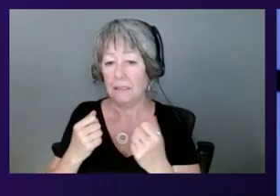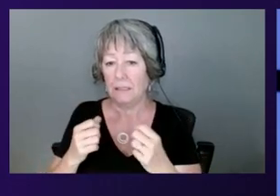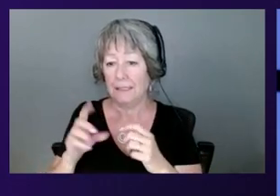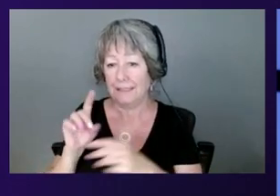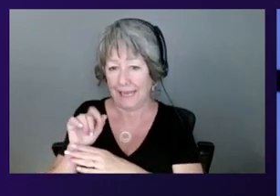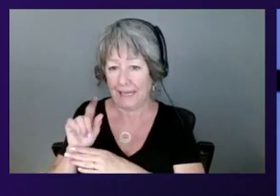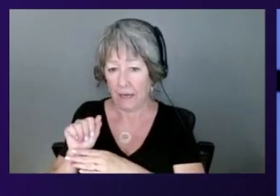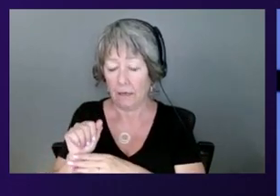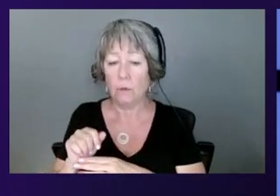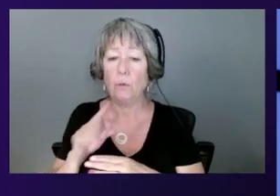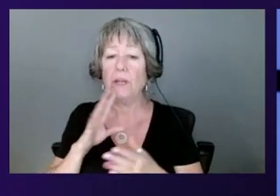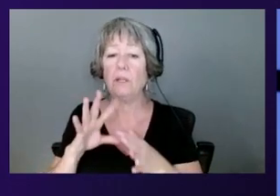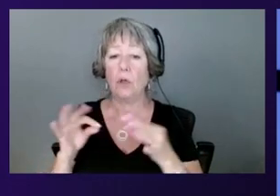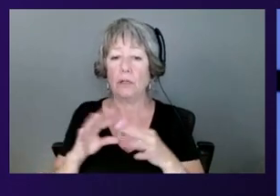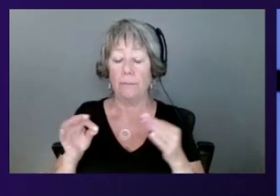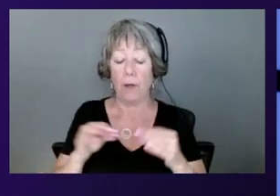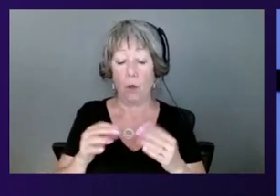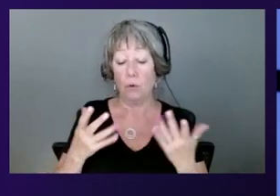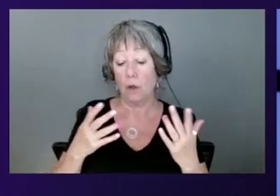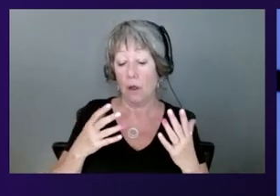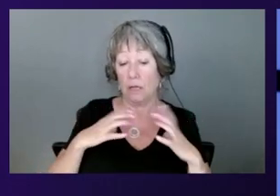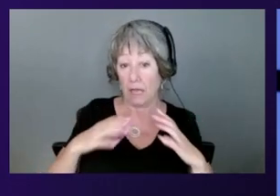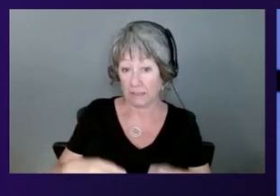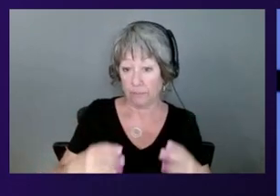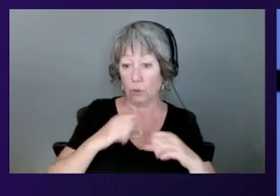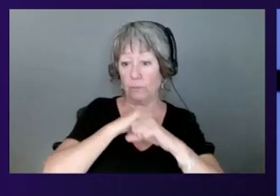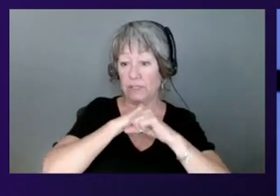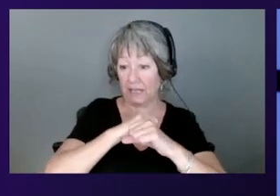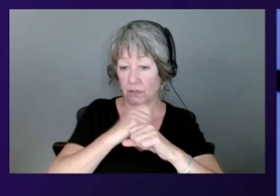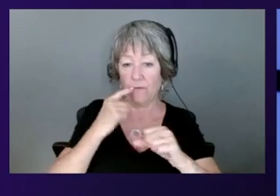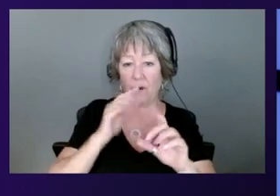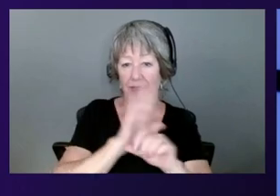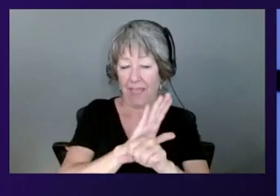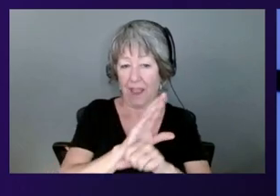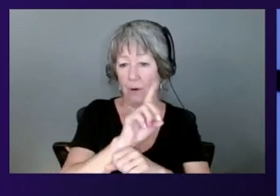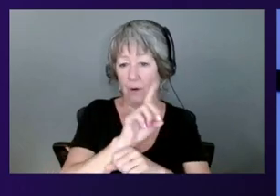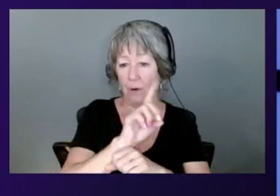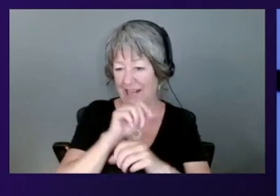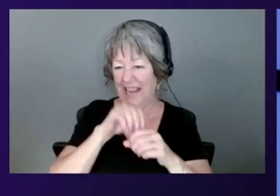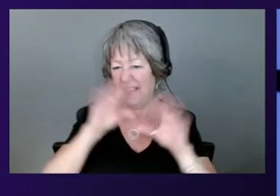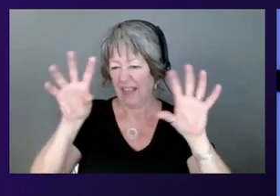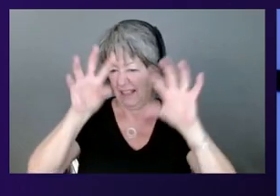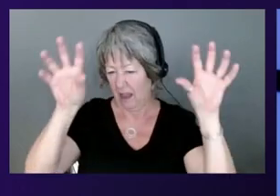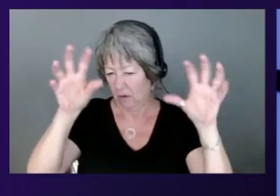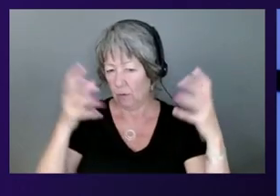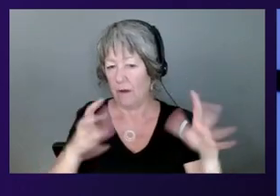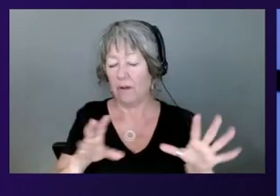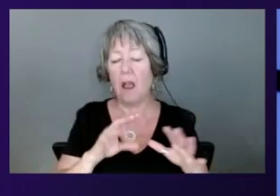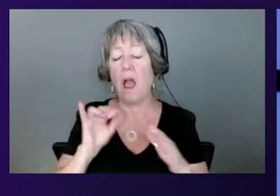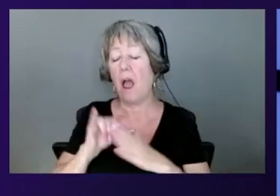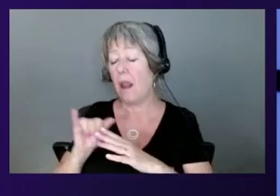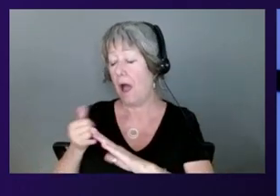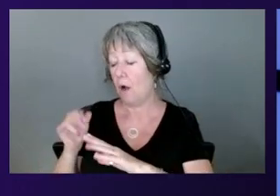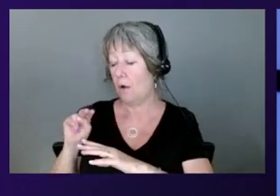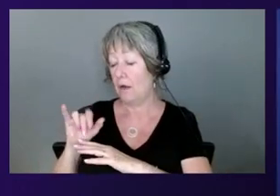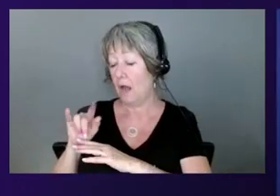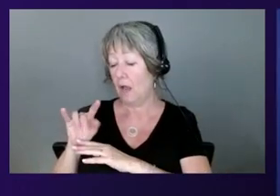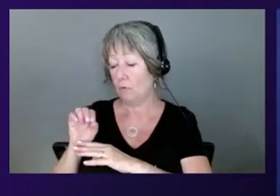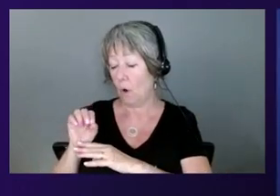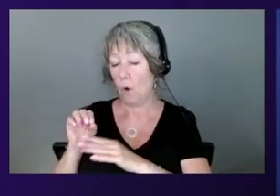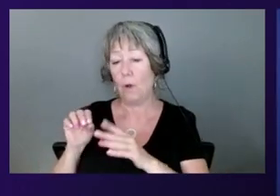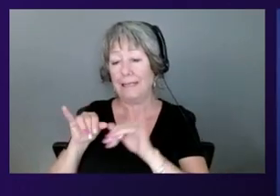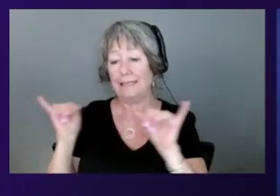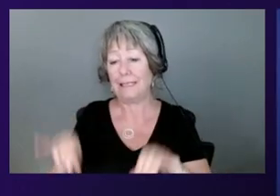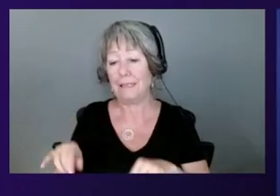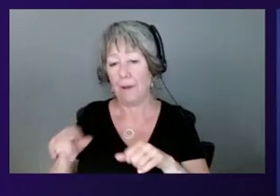protecting customer code and data from operators in the cloud, or us, and how the Nitro system enables it. So maybe we could define that Nitro